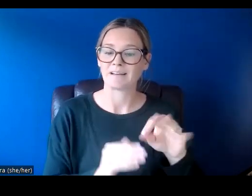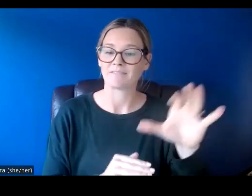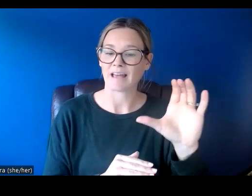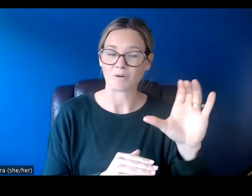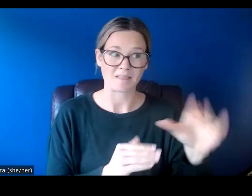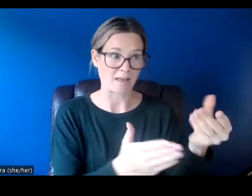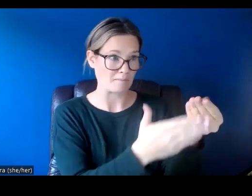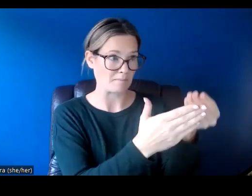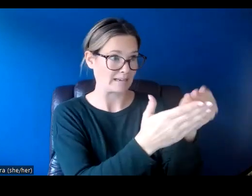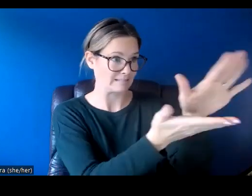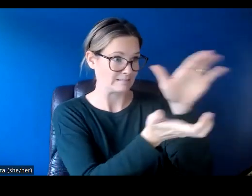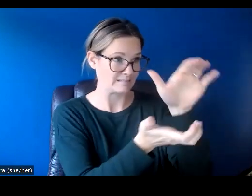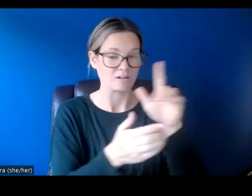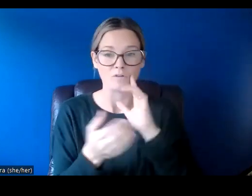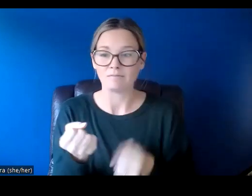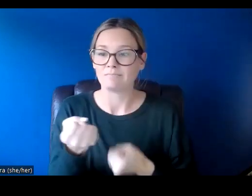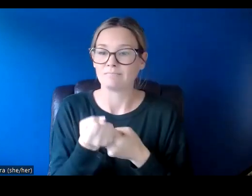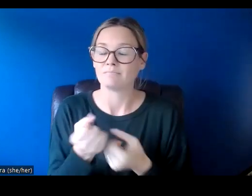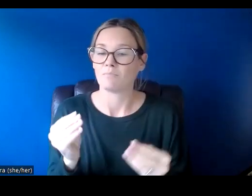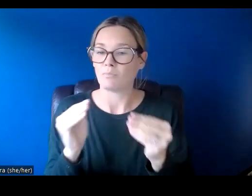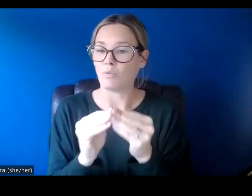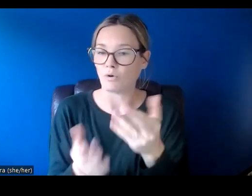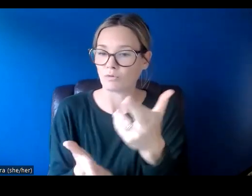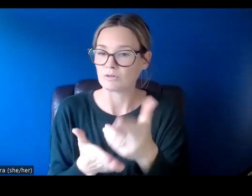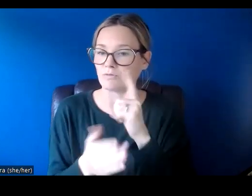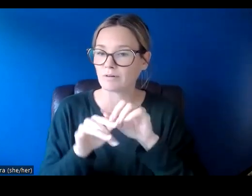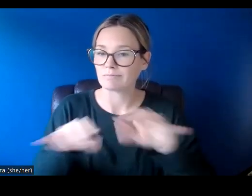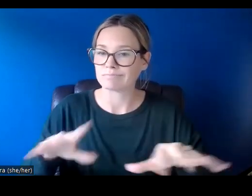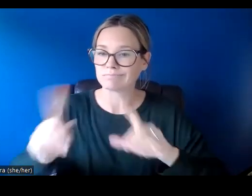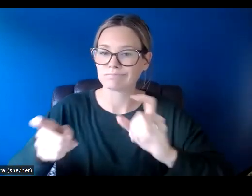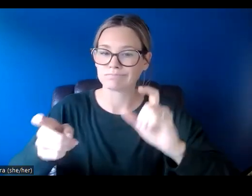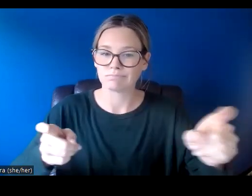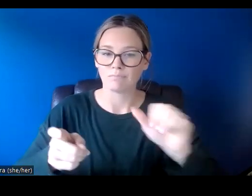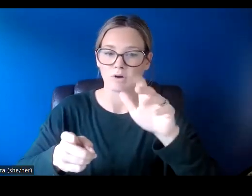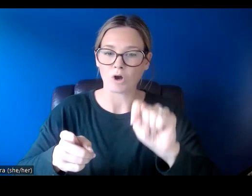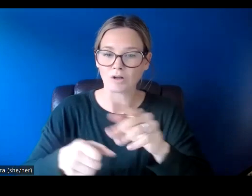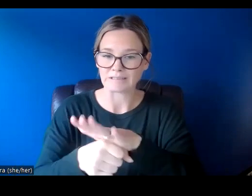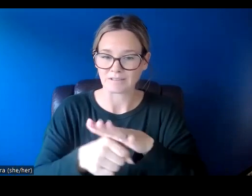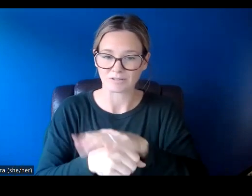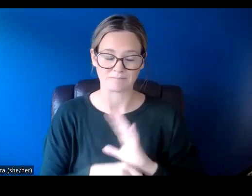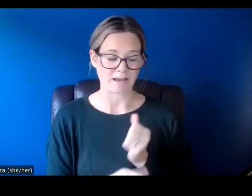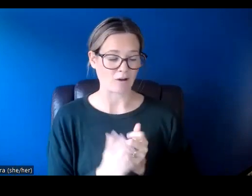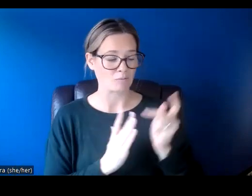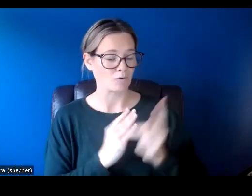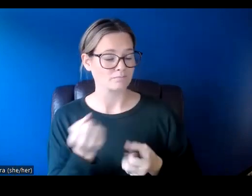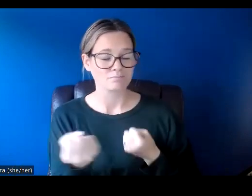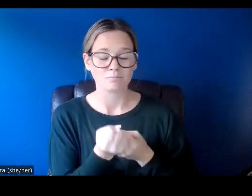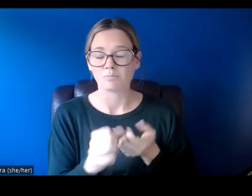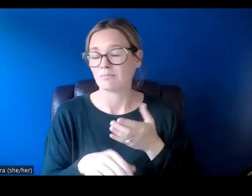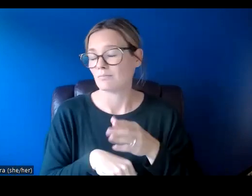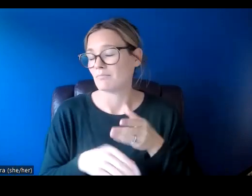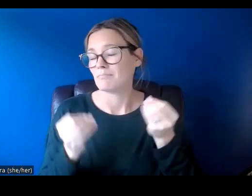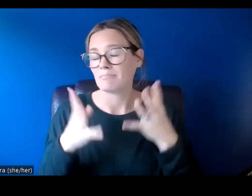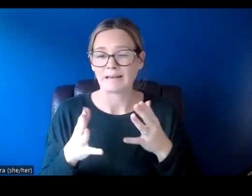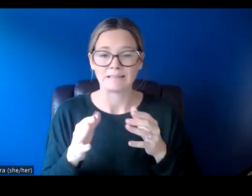these funds to provide additional resources to the arts sector. Our programs support hundreds of arts organizations, individual